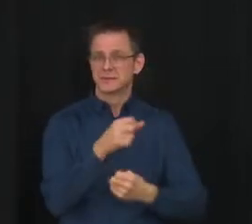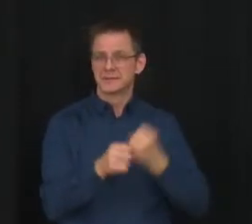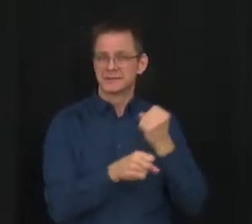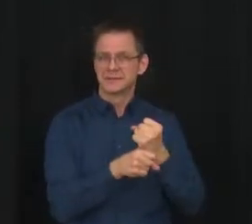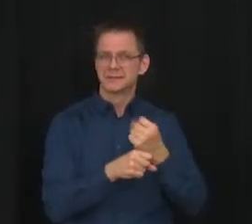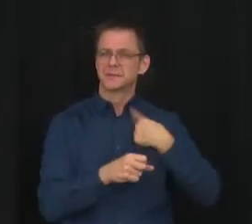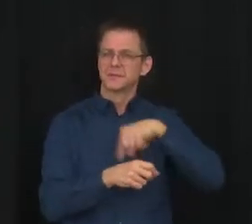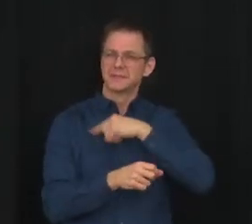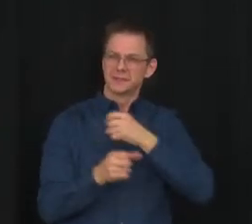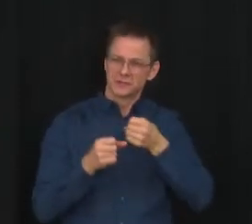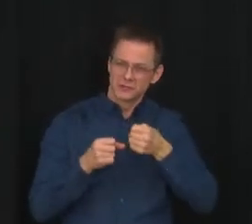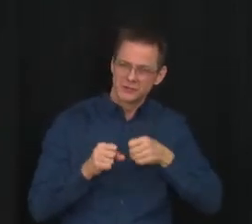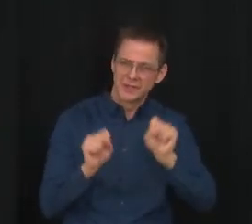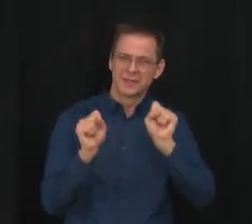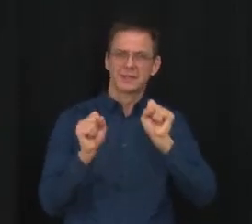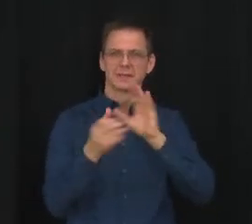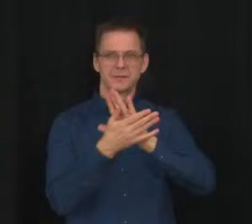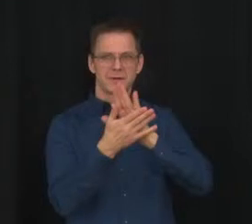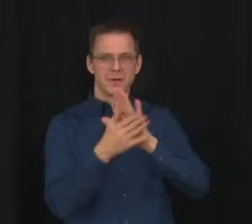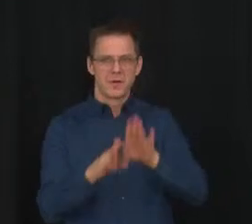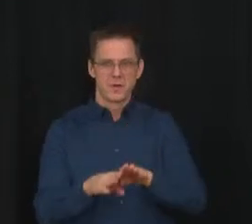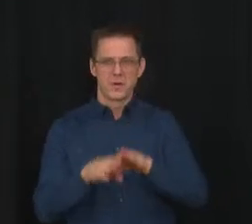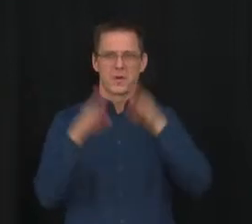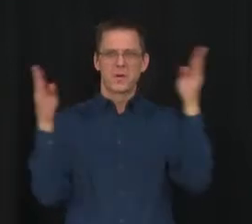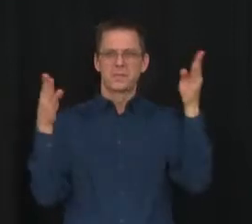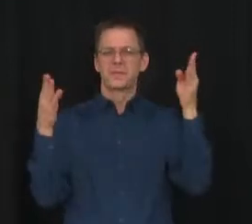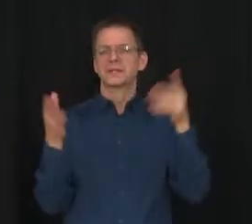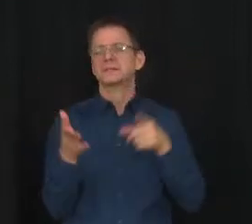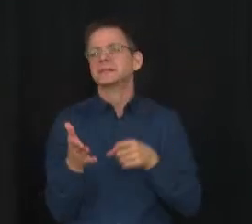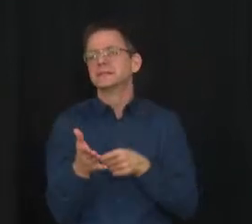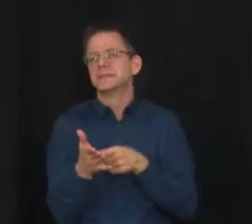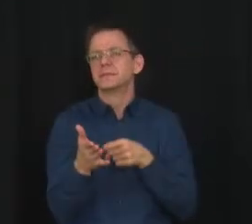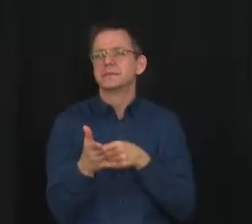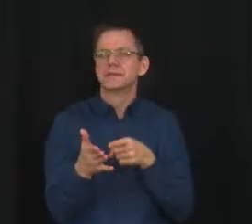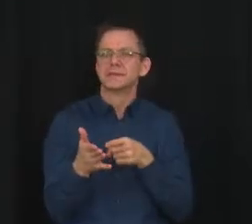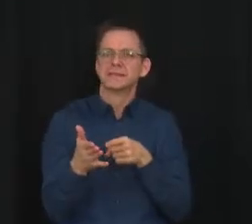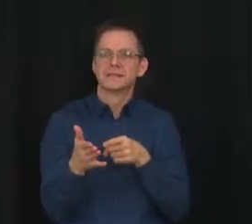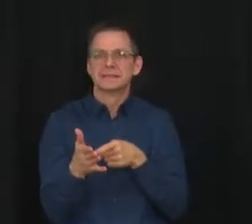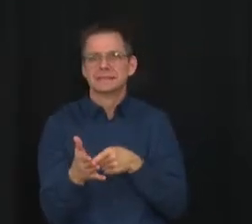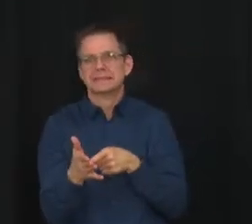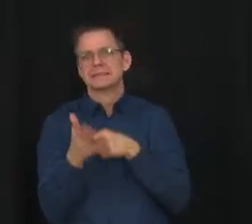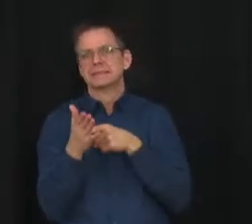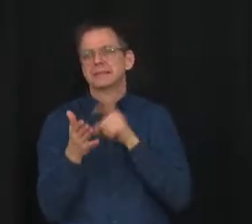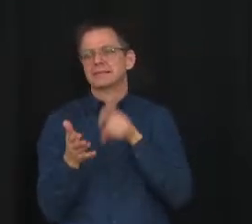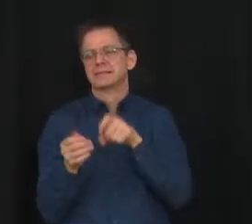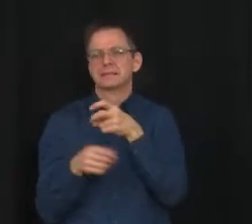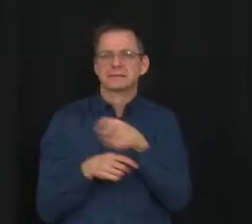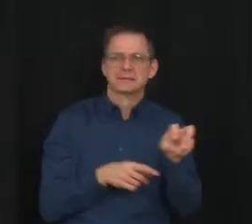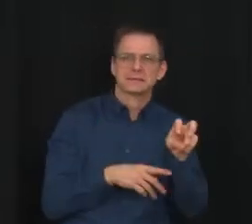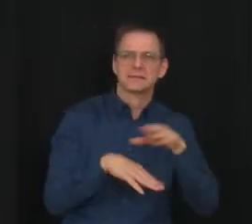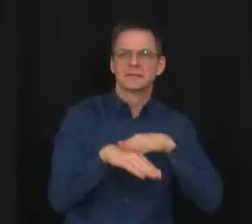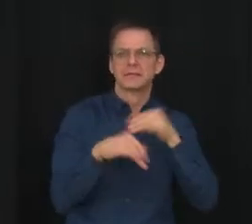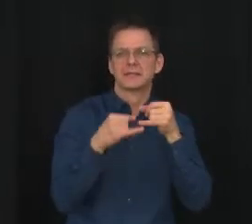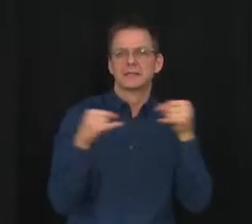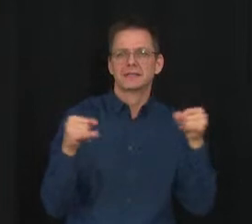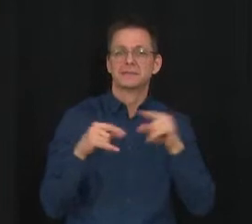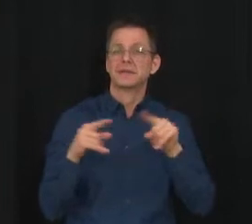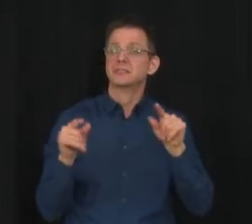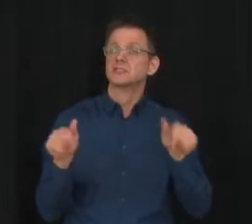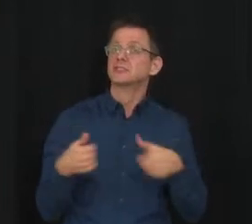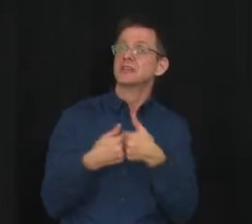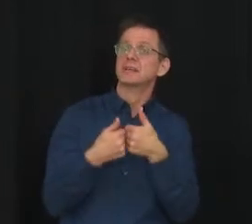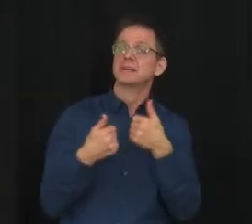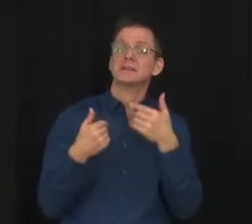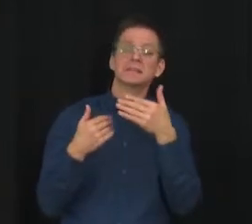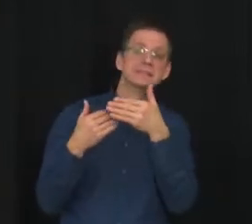However, there have been times when they've had to shift. The challenge that we're facing right now as we look ahead is that